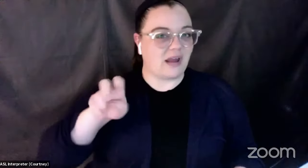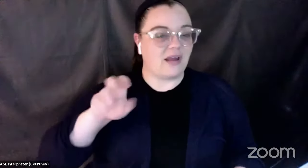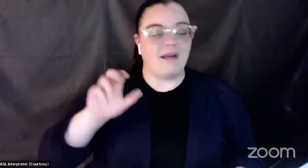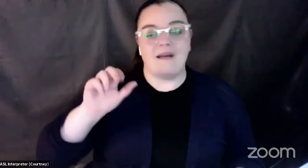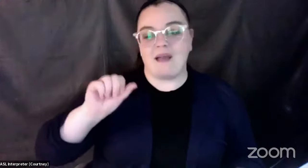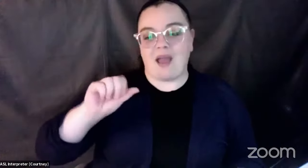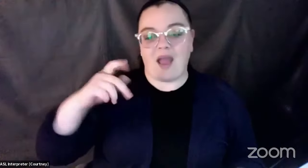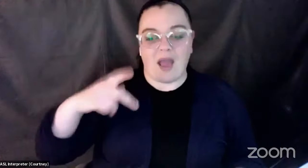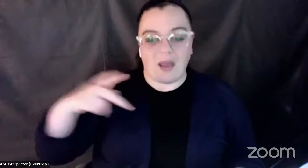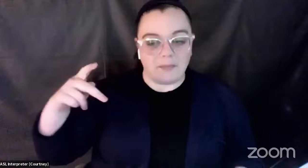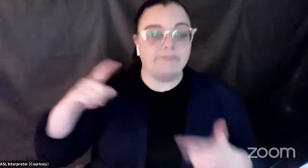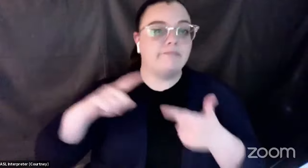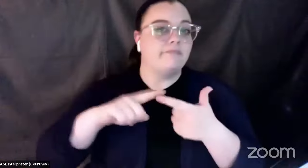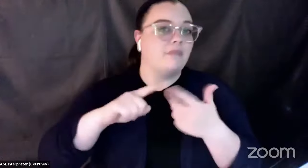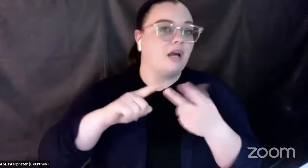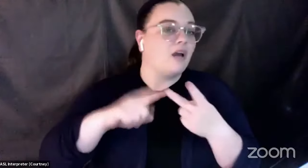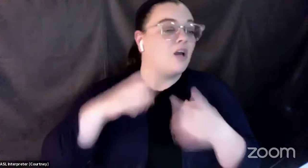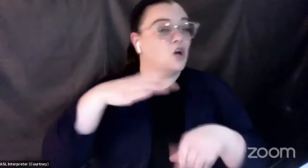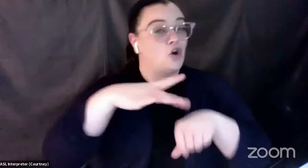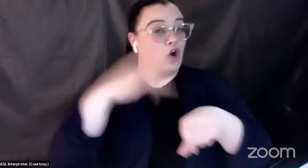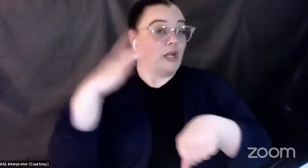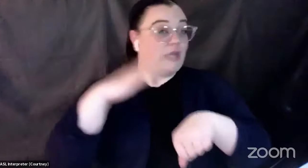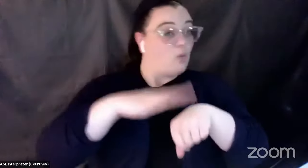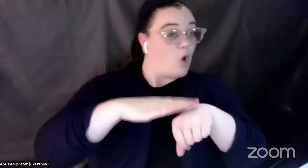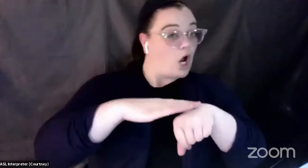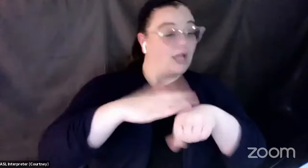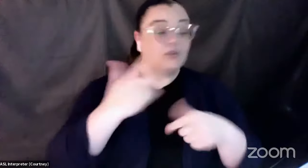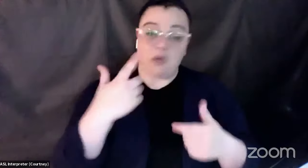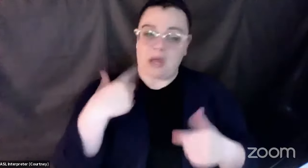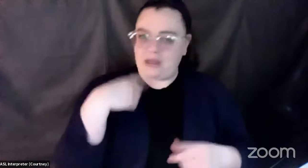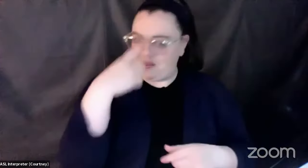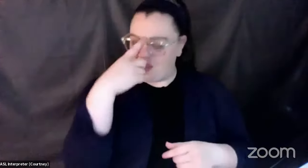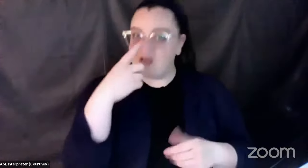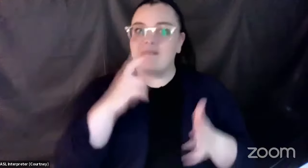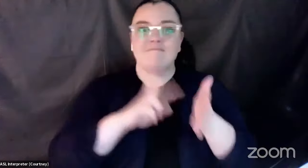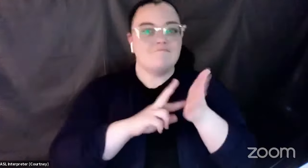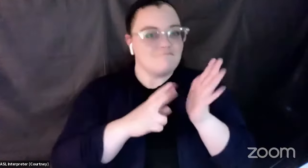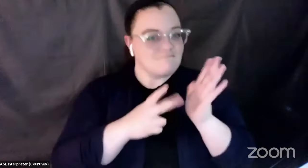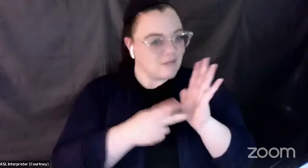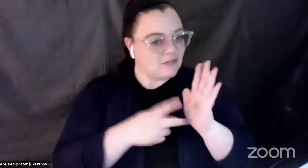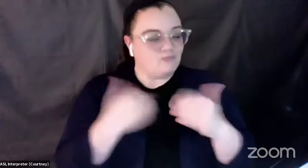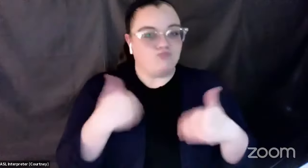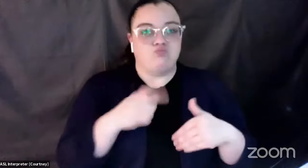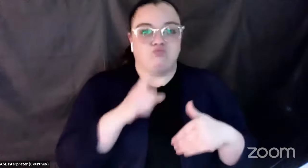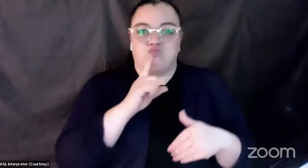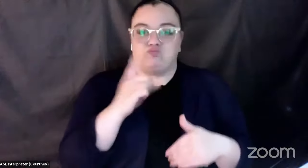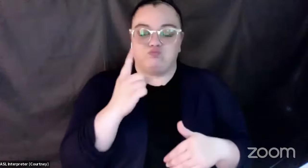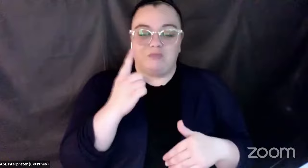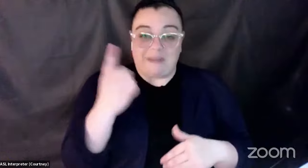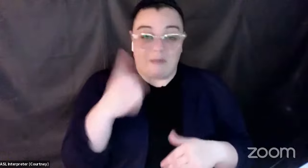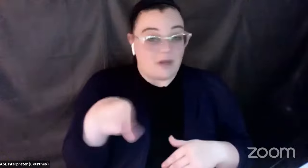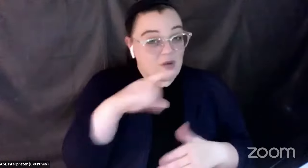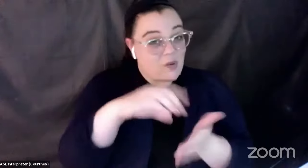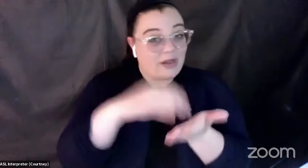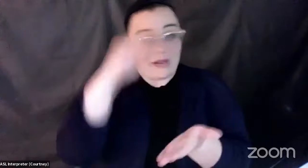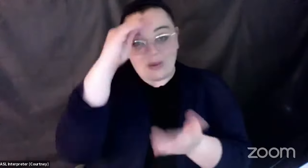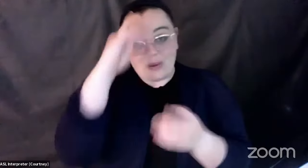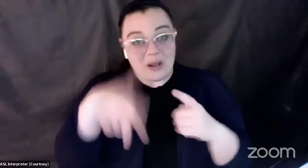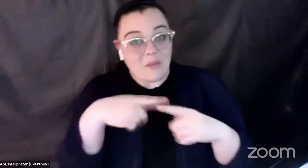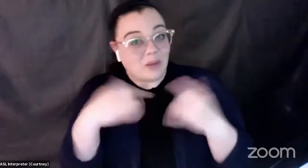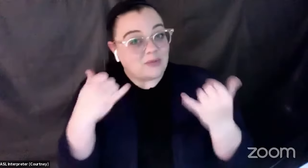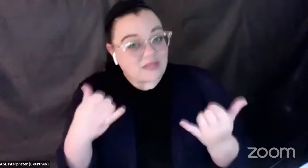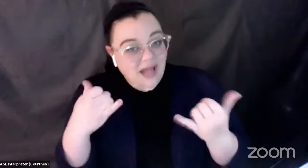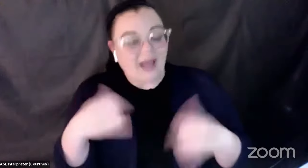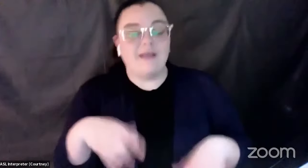to us? So I think that tells us that that's really something that people are learning about and learning the